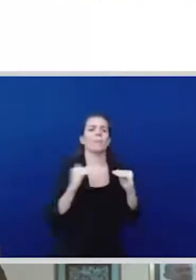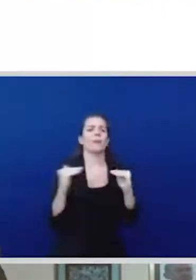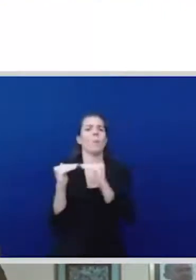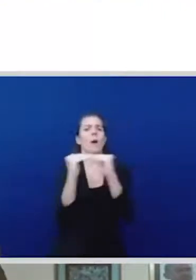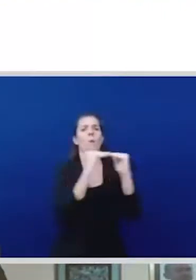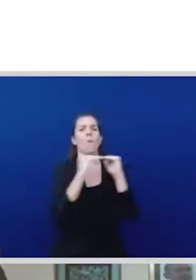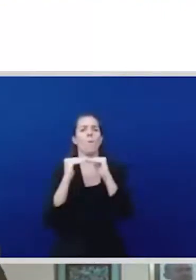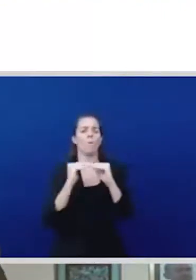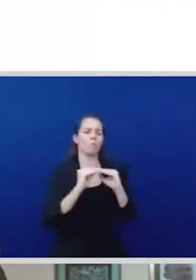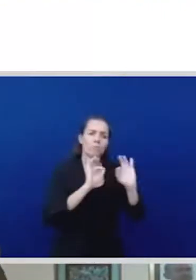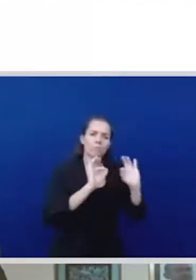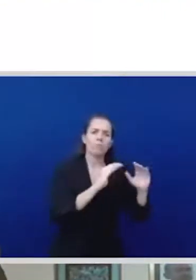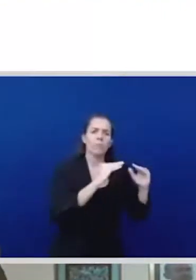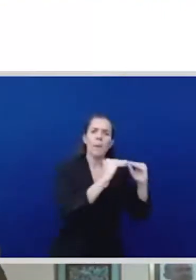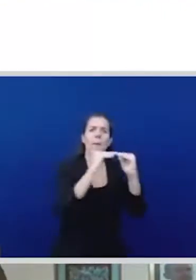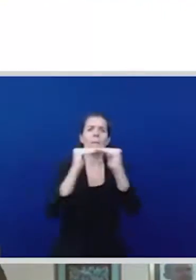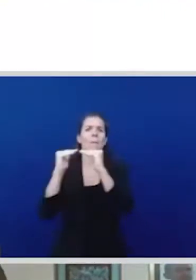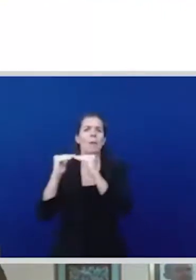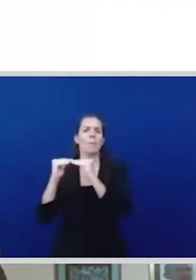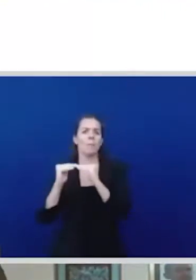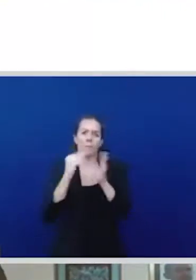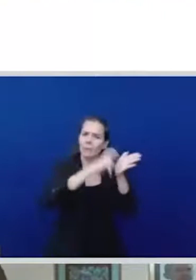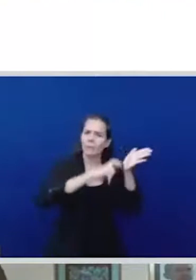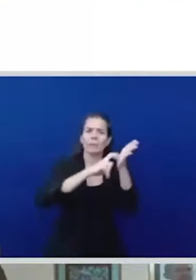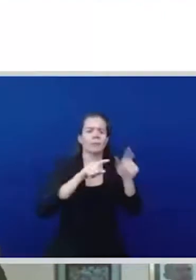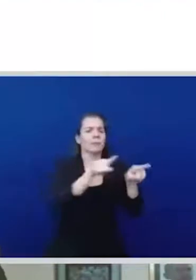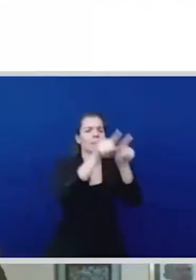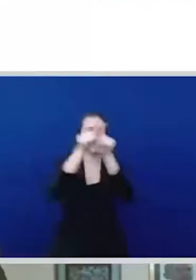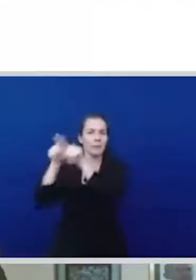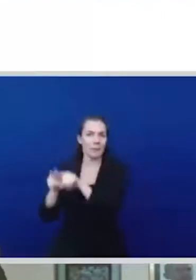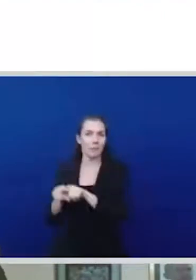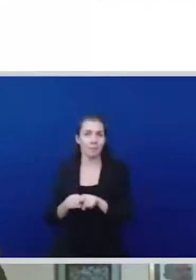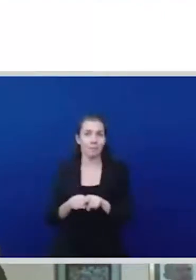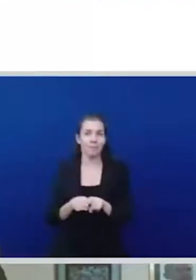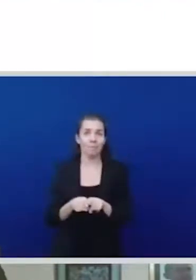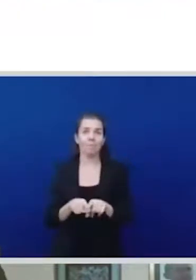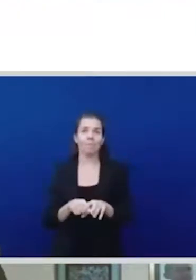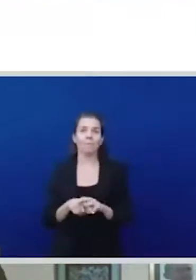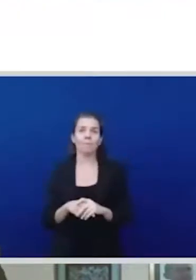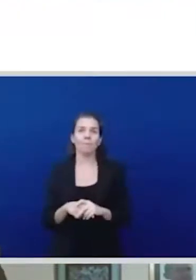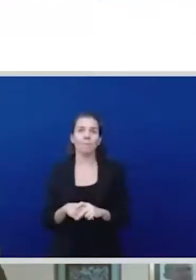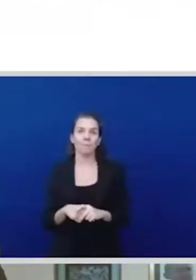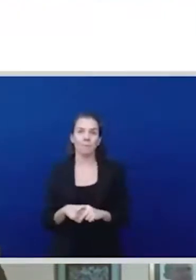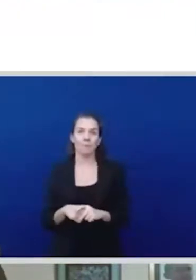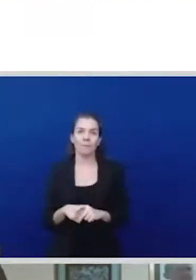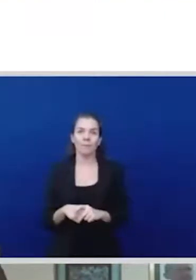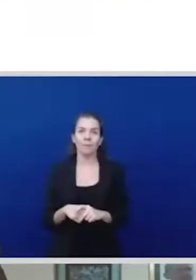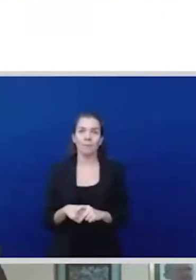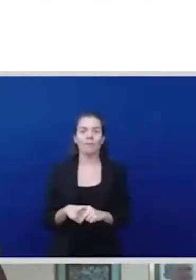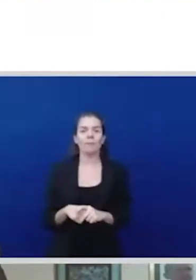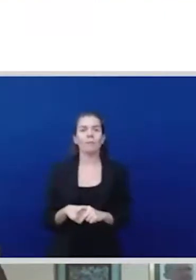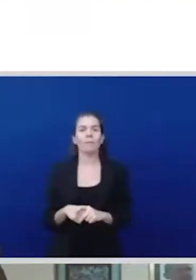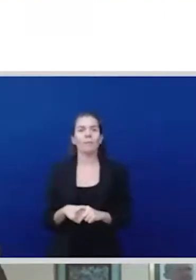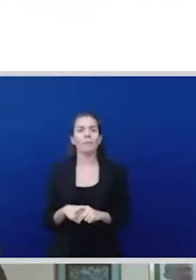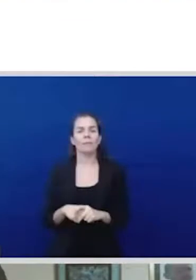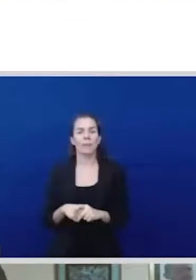how do we get money to build the local communities from the bottom up to build their resilience for them not just to recover from climate but to